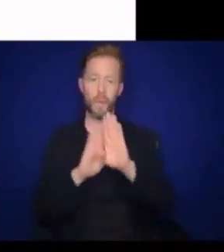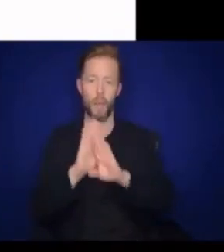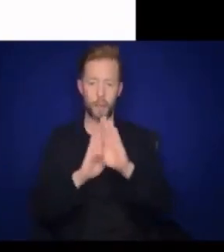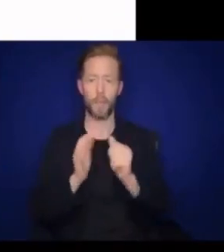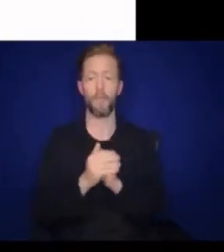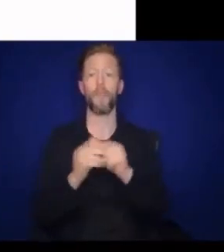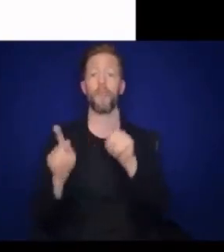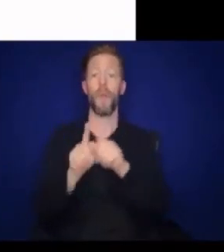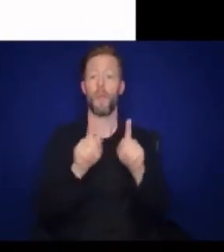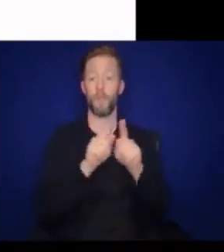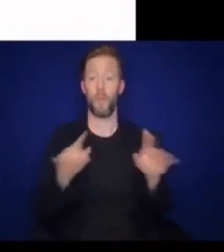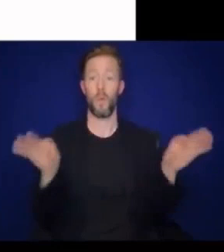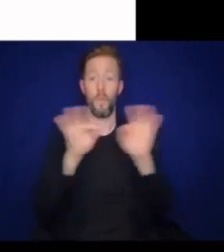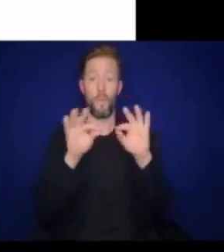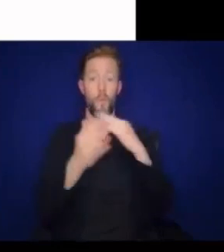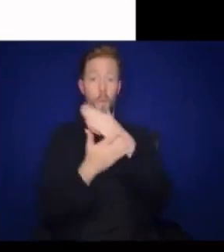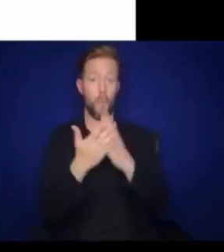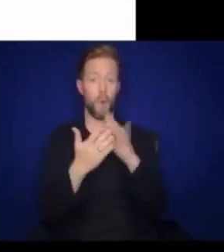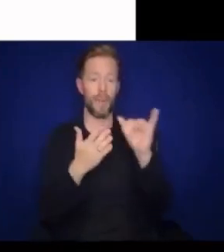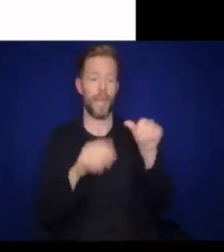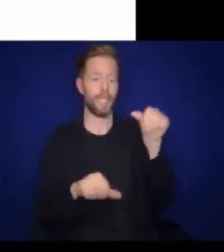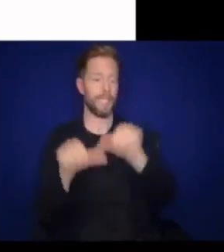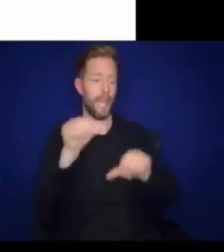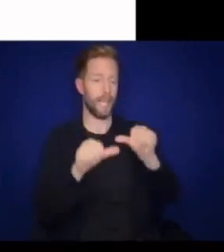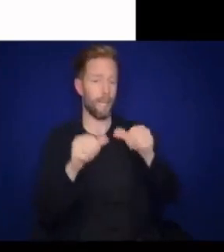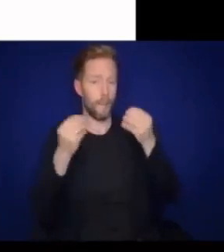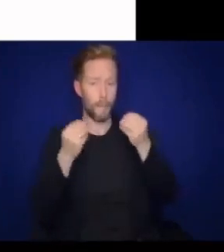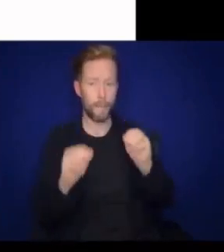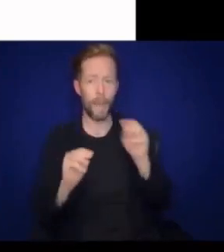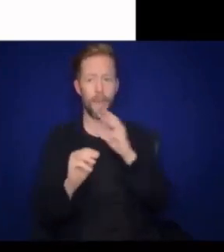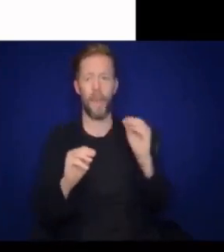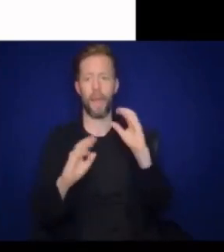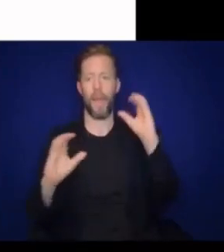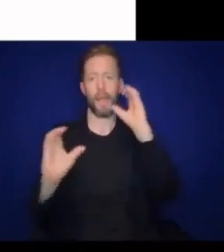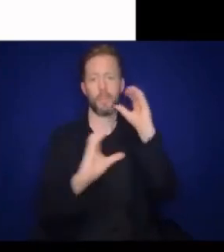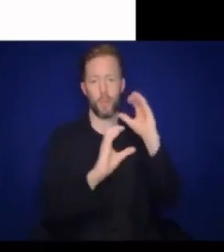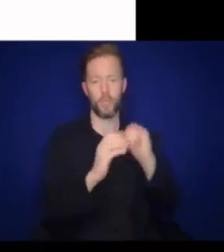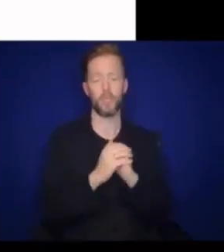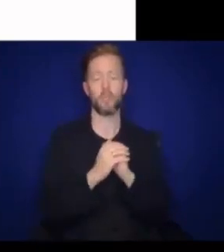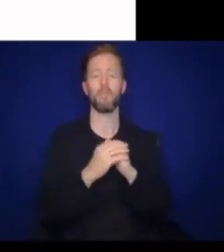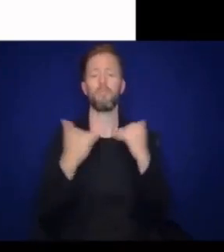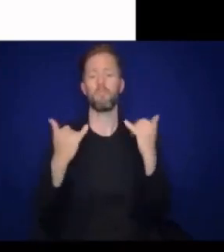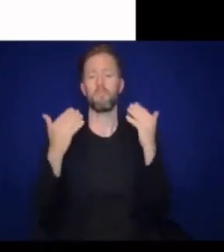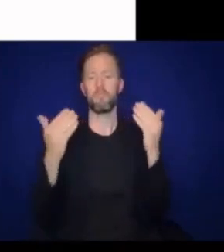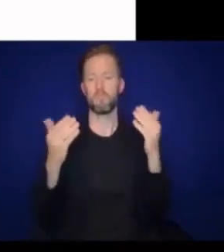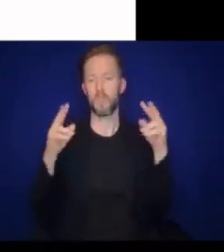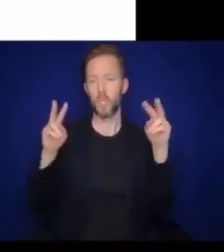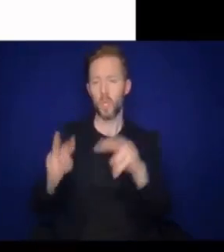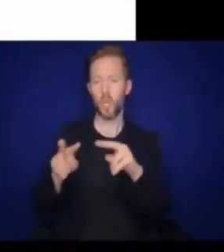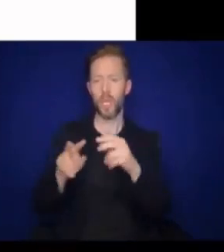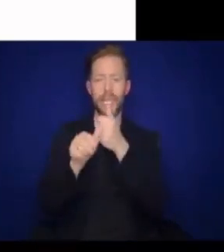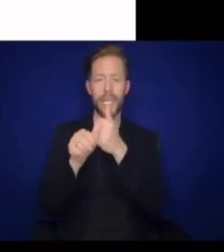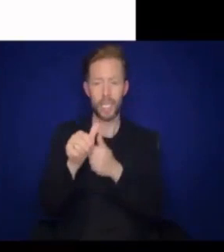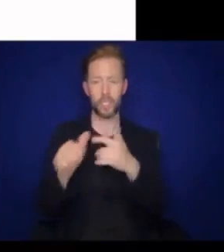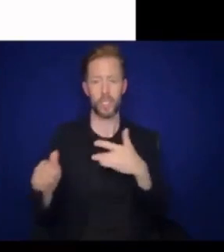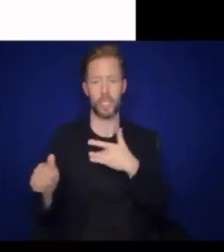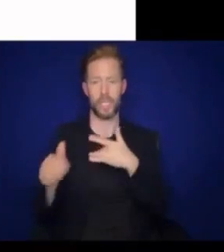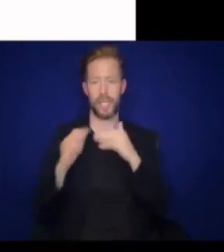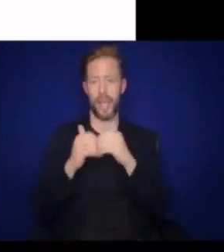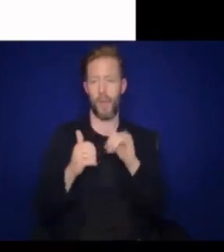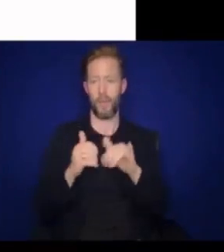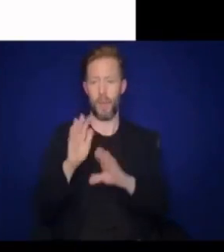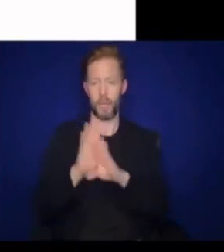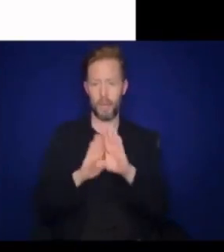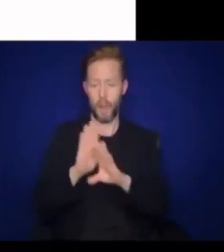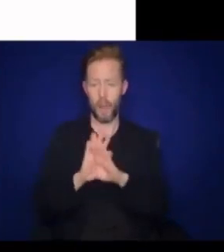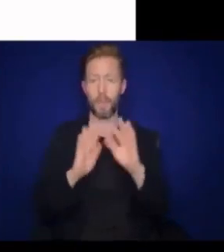development. They're also important parts of the scientific method and exploration. So, let's look at each sense, how